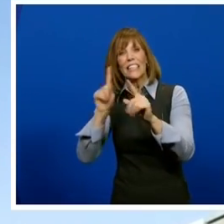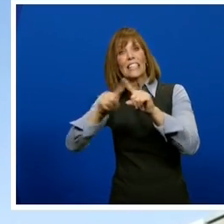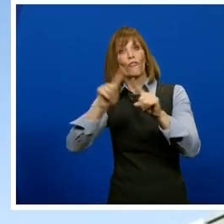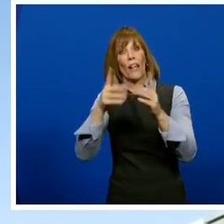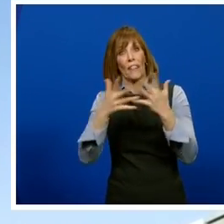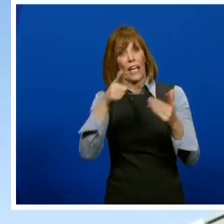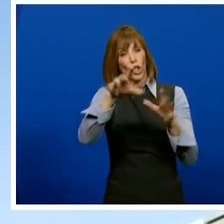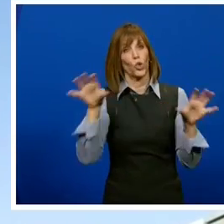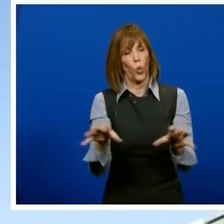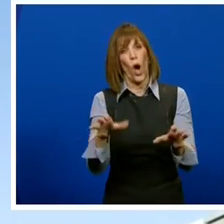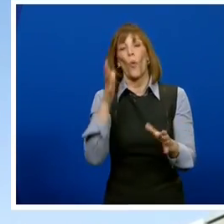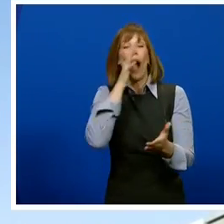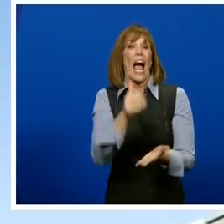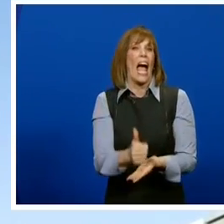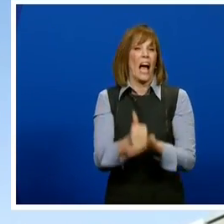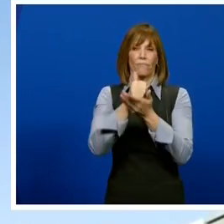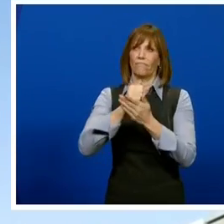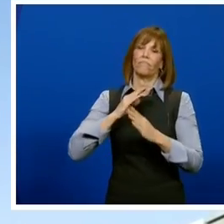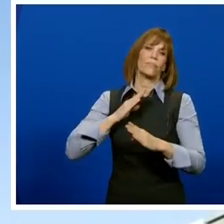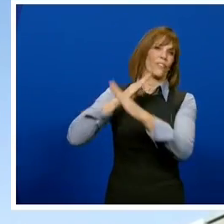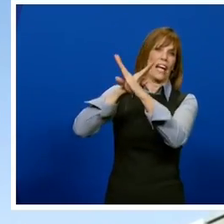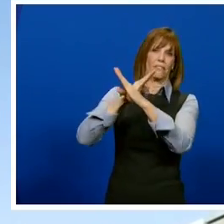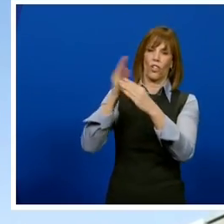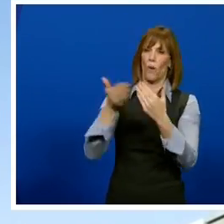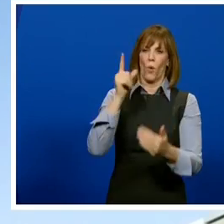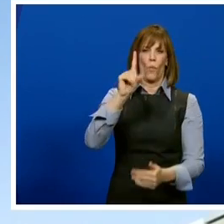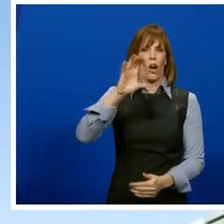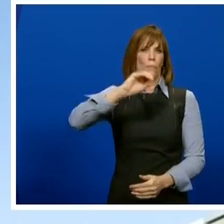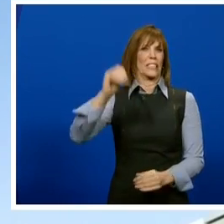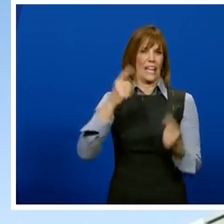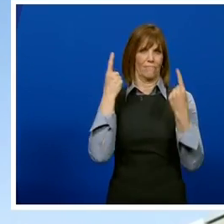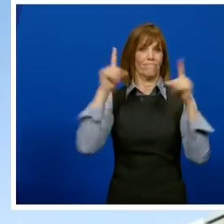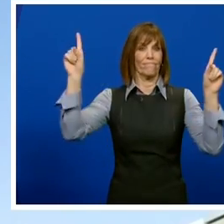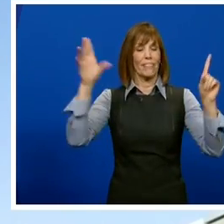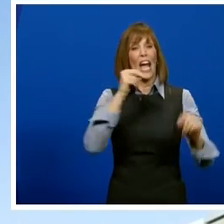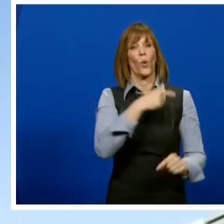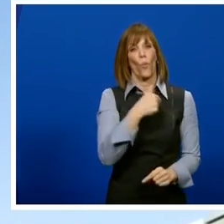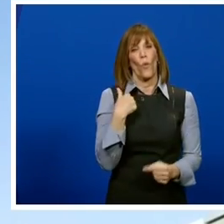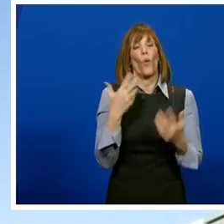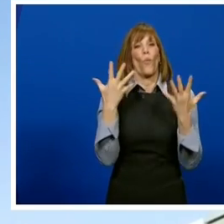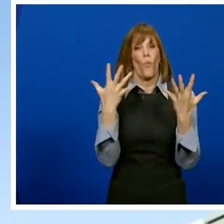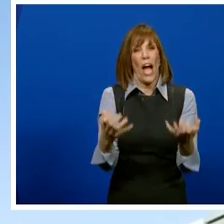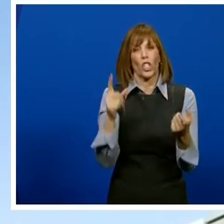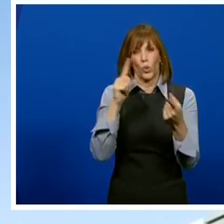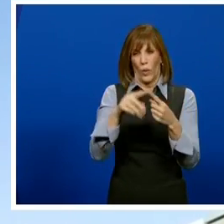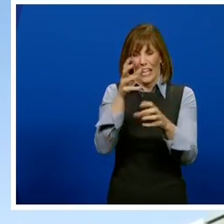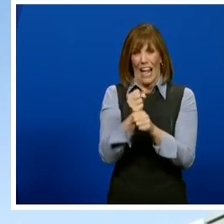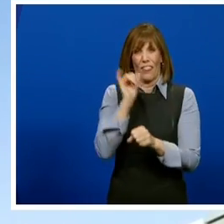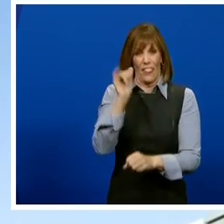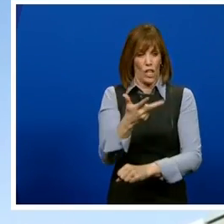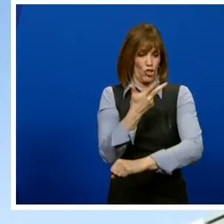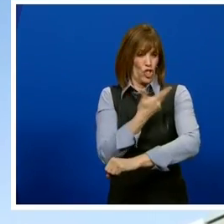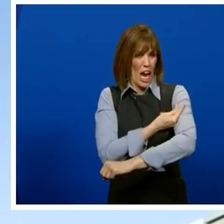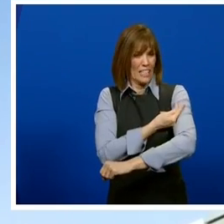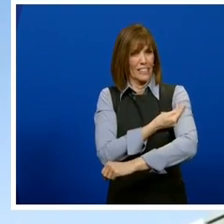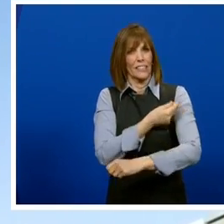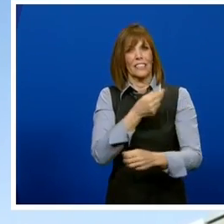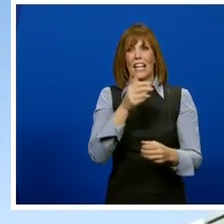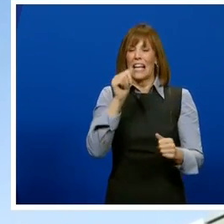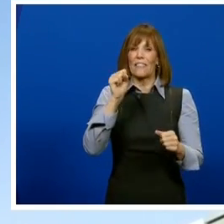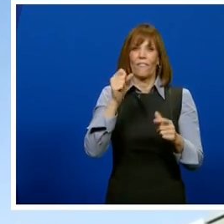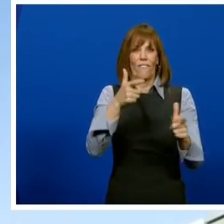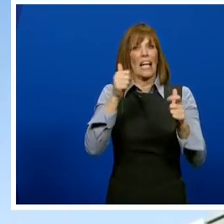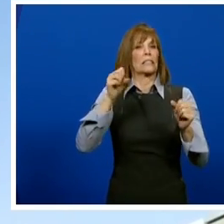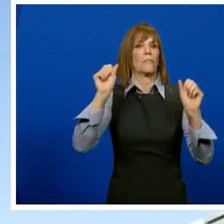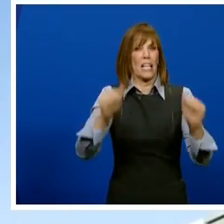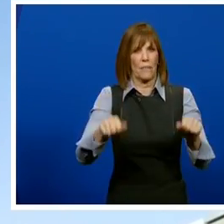vaccine are pretty much 100% effective. And we want to get this vaccine under control as fast as we